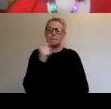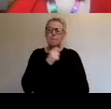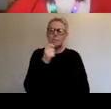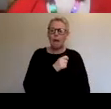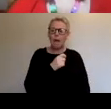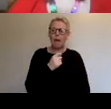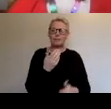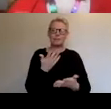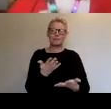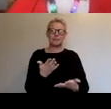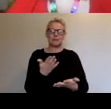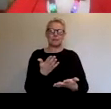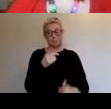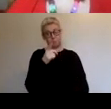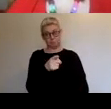I mean, this happened.